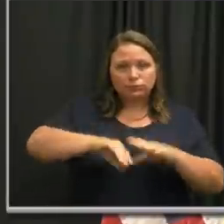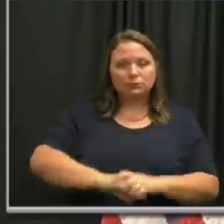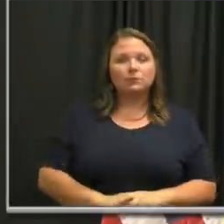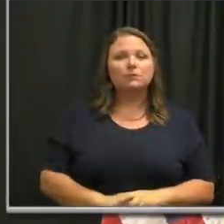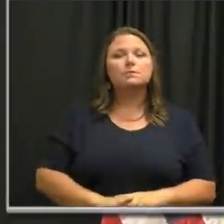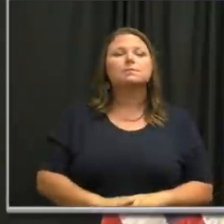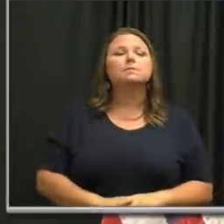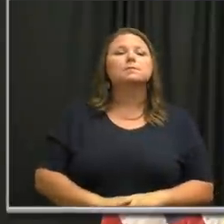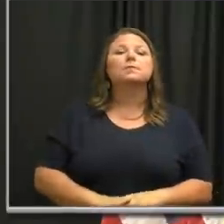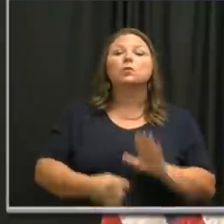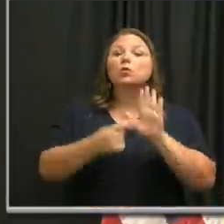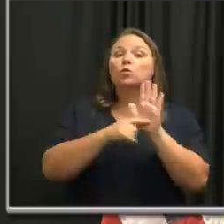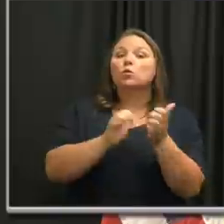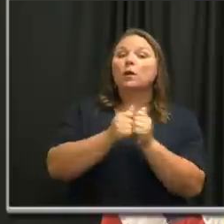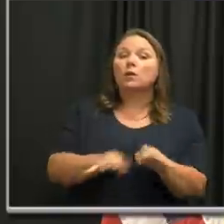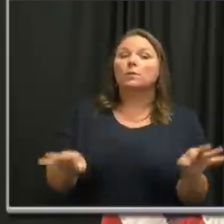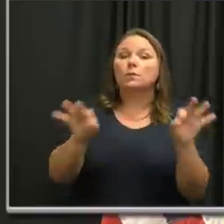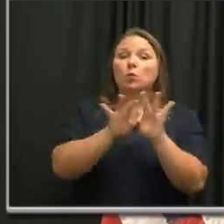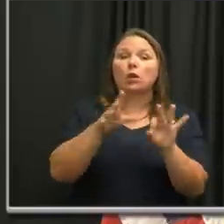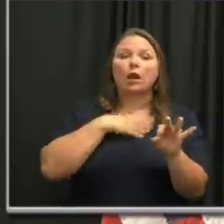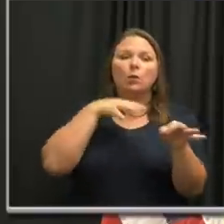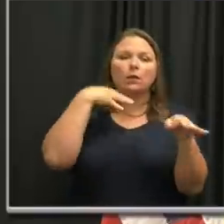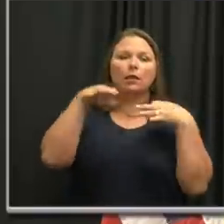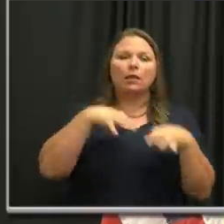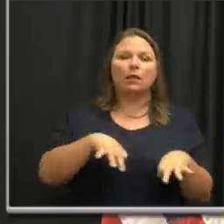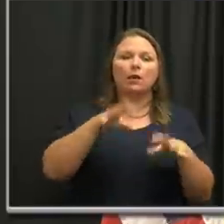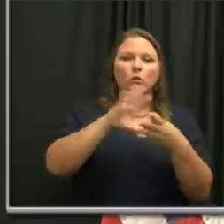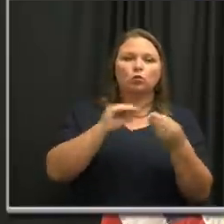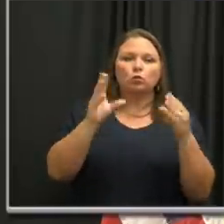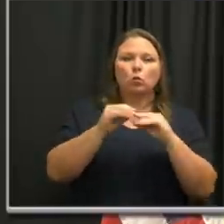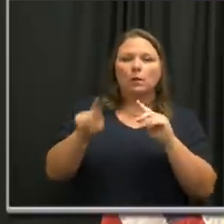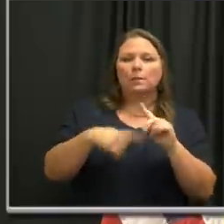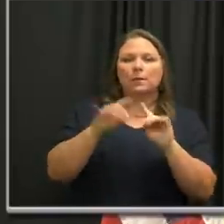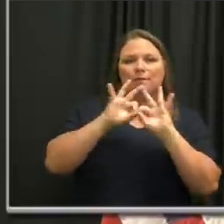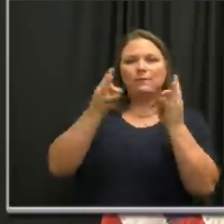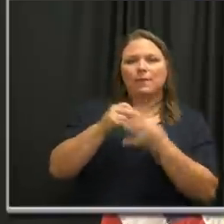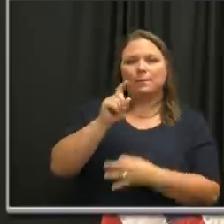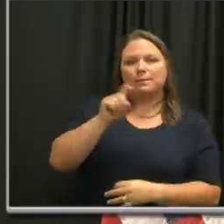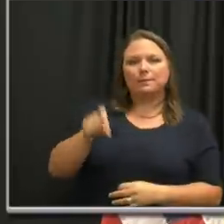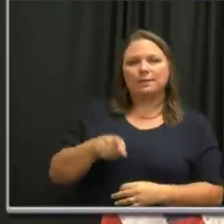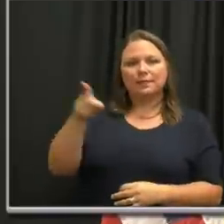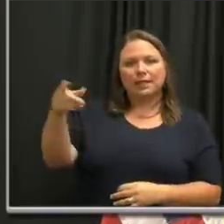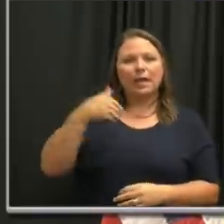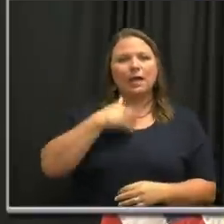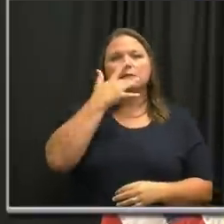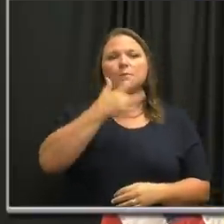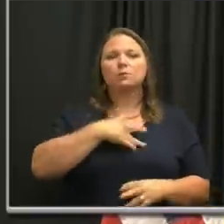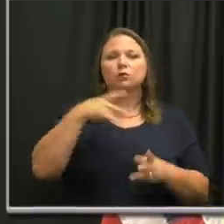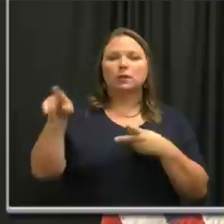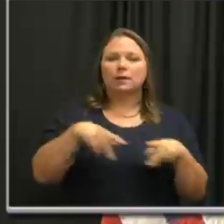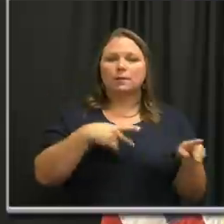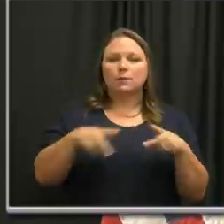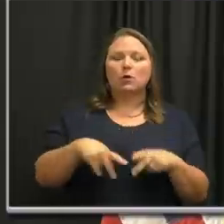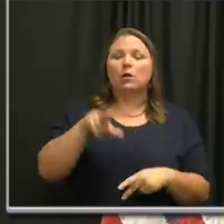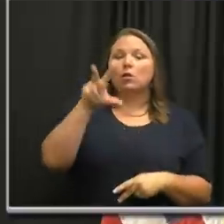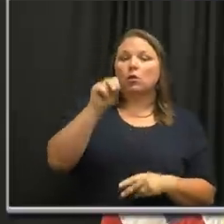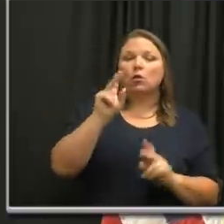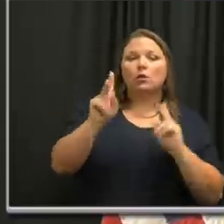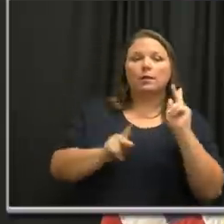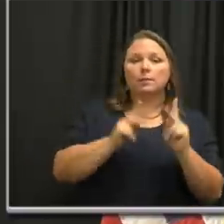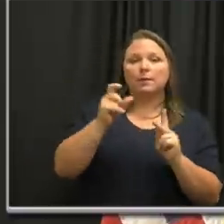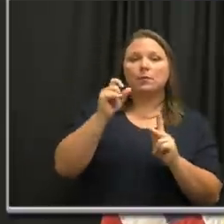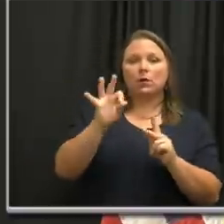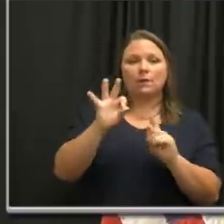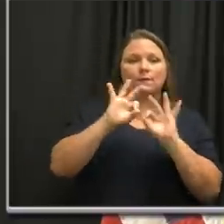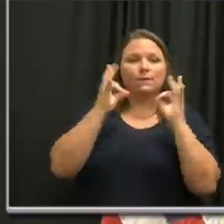To demonstrate how important this concept is, I want to tell you a story about a family in Texas. They had a birthday party, and 30 members of the extended